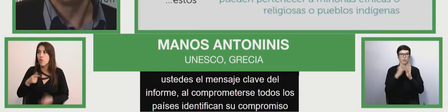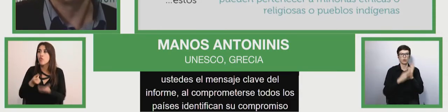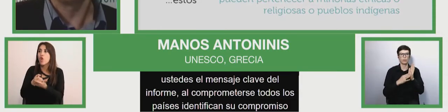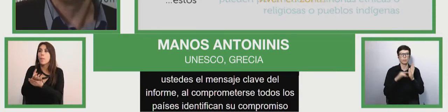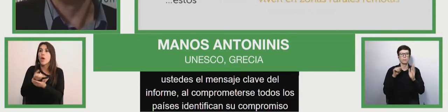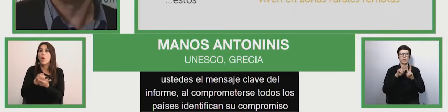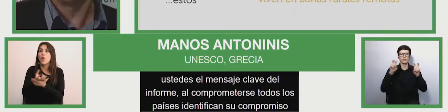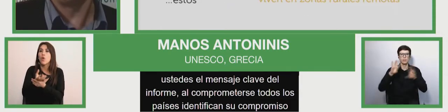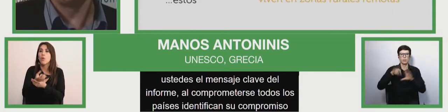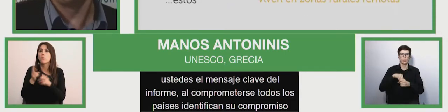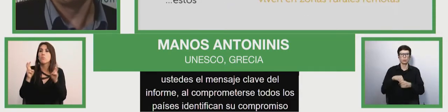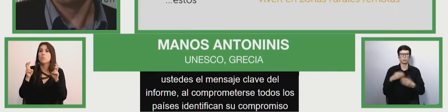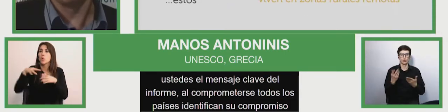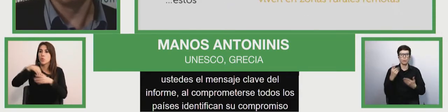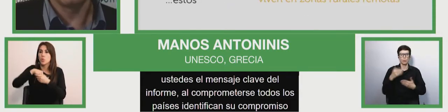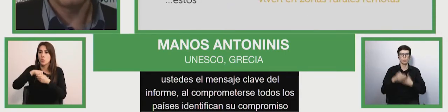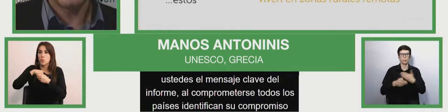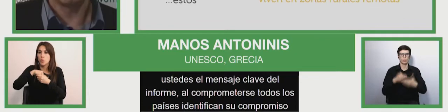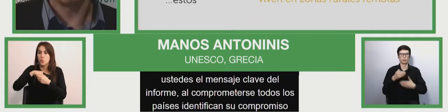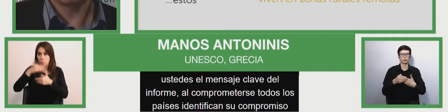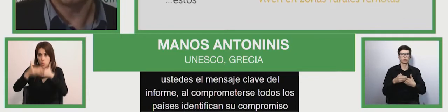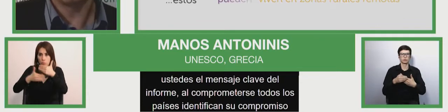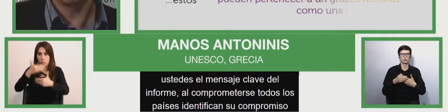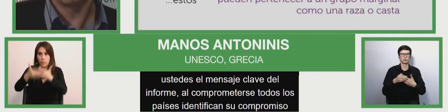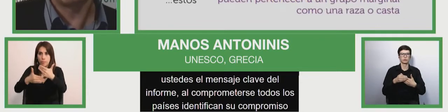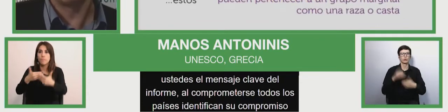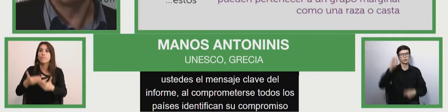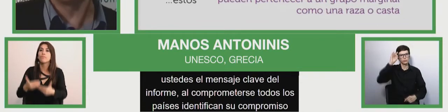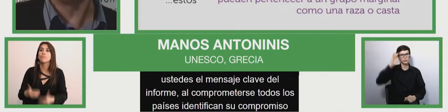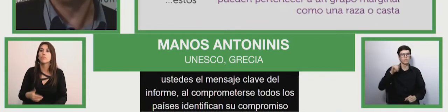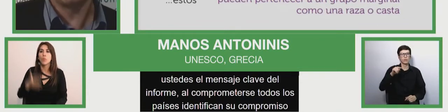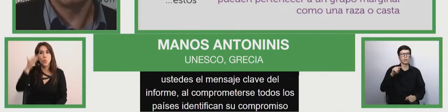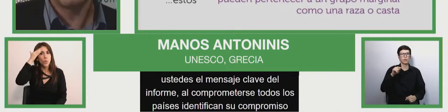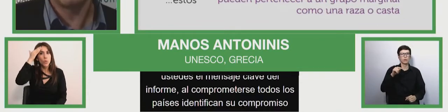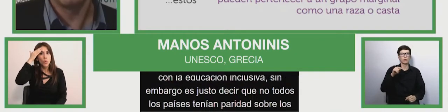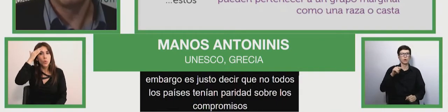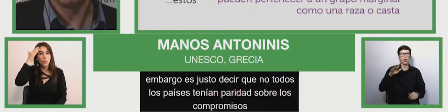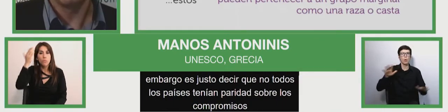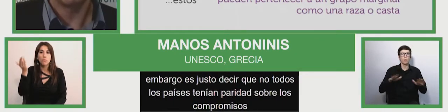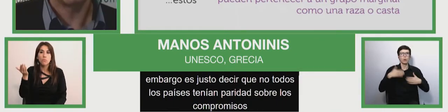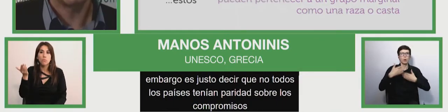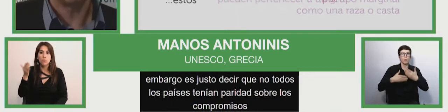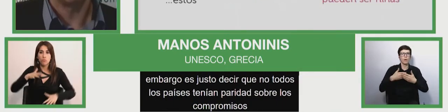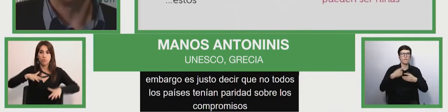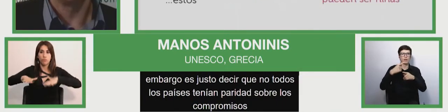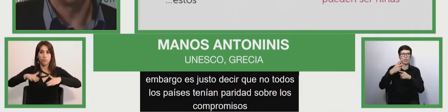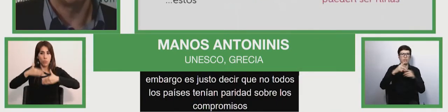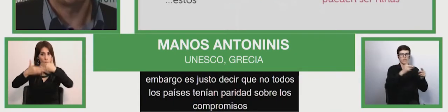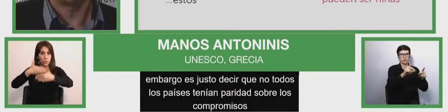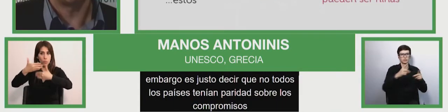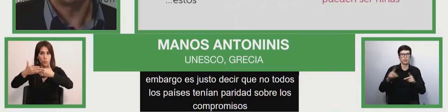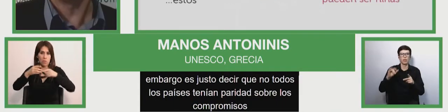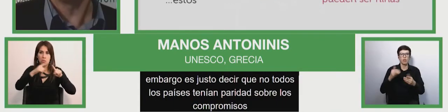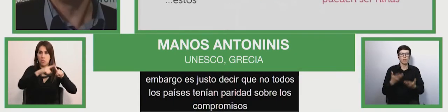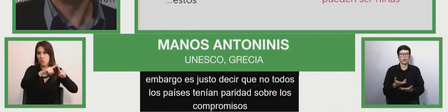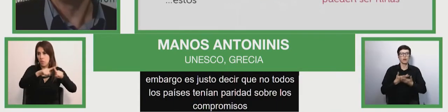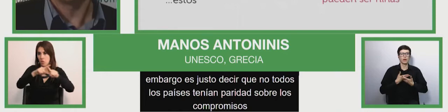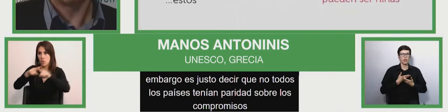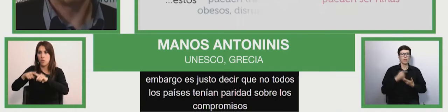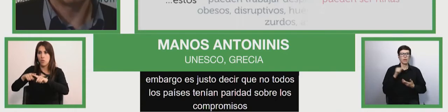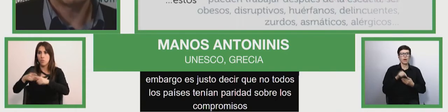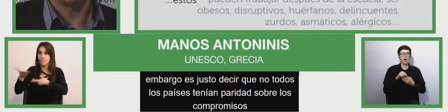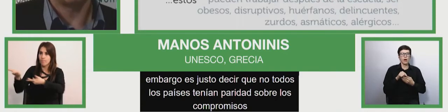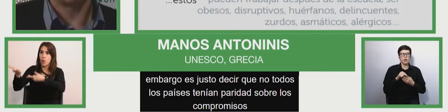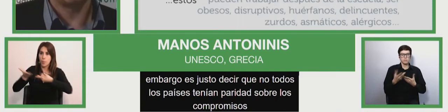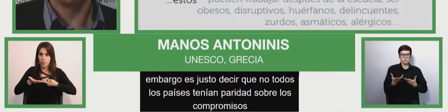a process, thinking of the process that promotes diversity and generates a system of pertinence, you know, to have